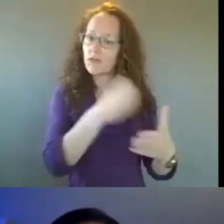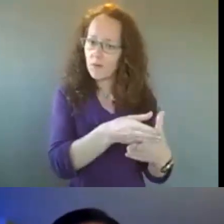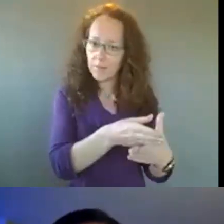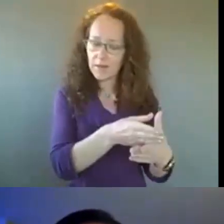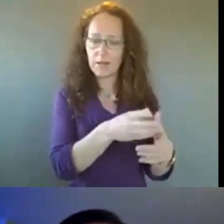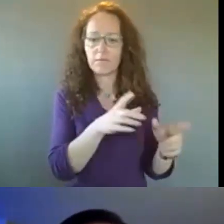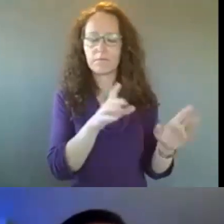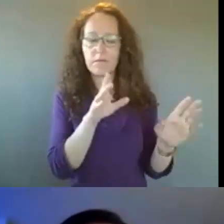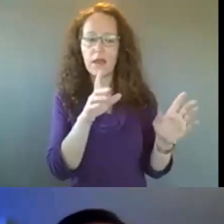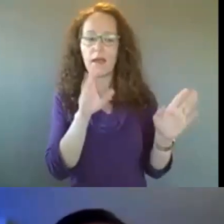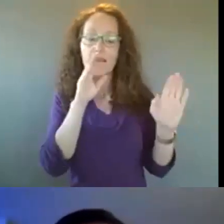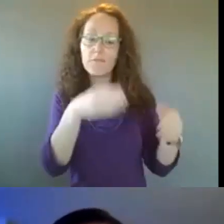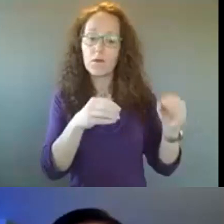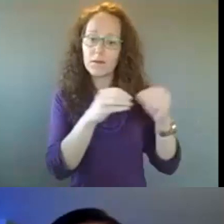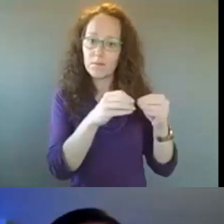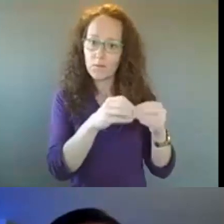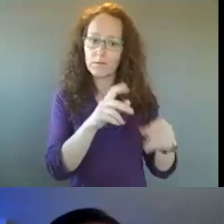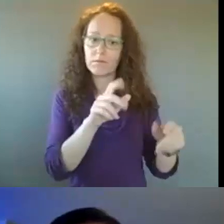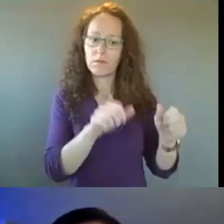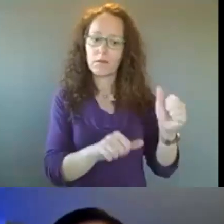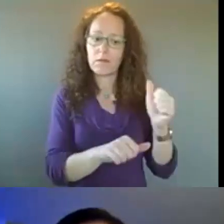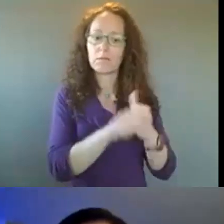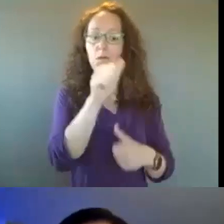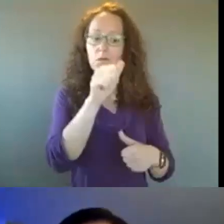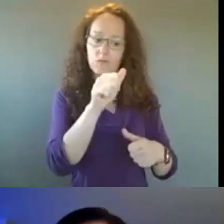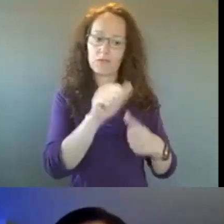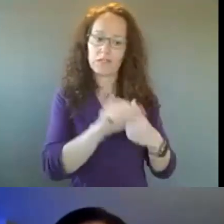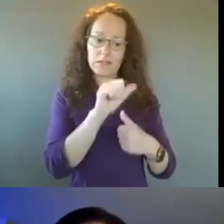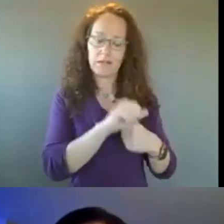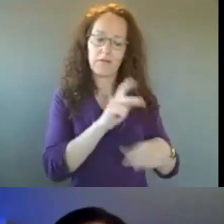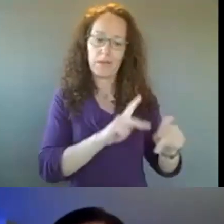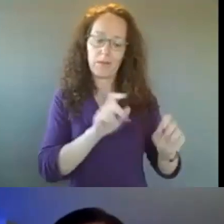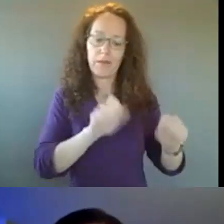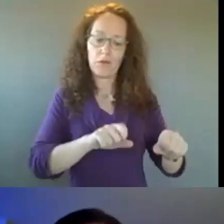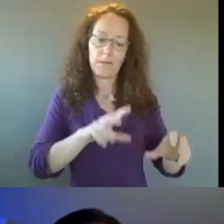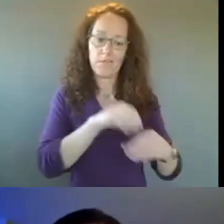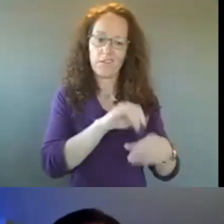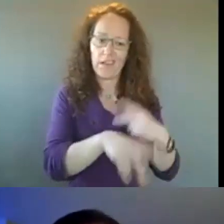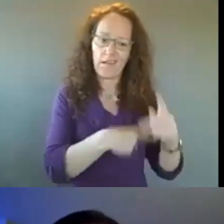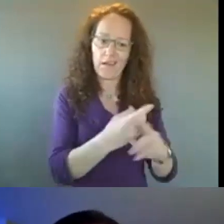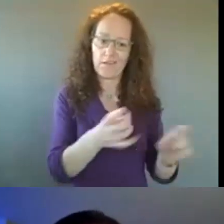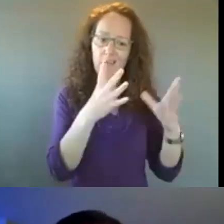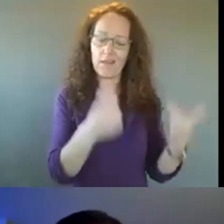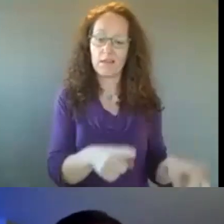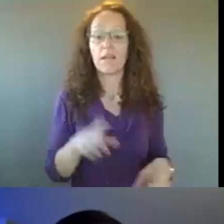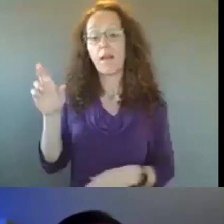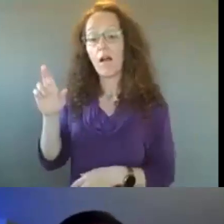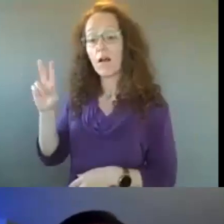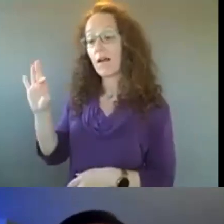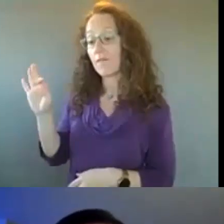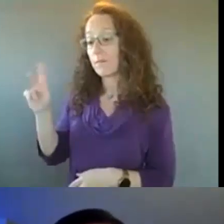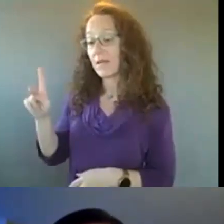risk of being involved with that kind of violence. The RFP that many of you may have heard in the public safety committees